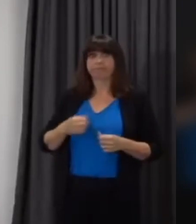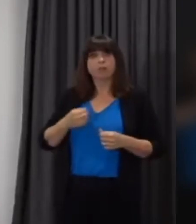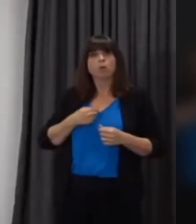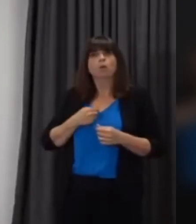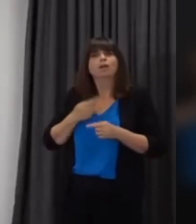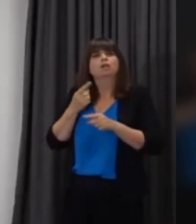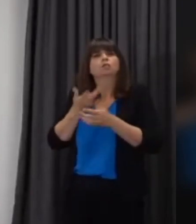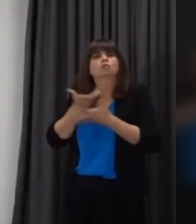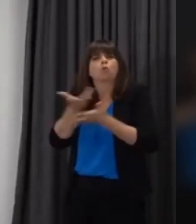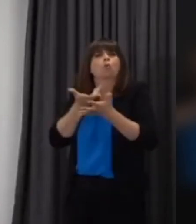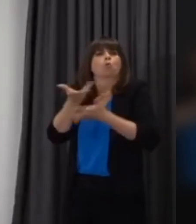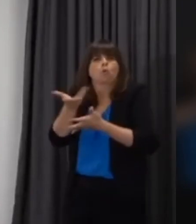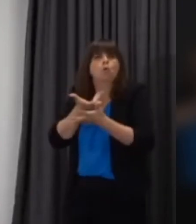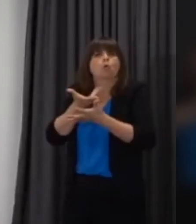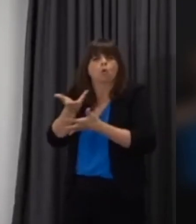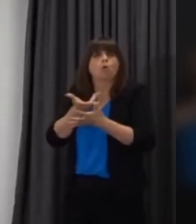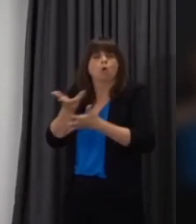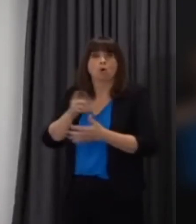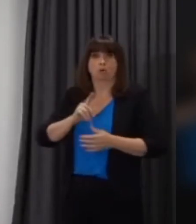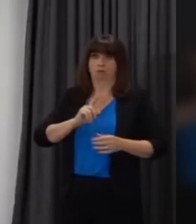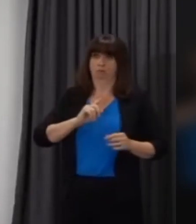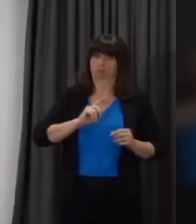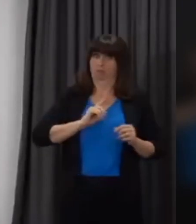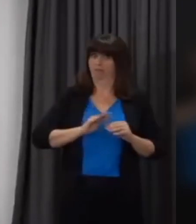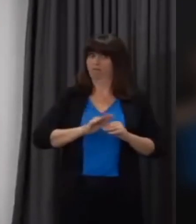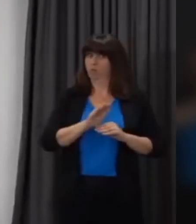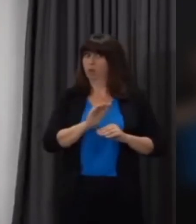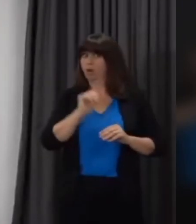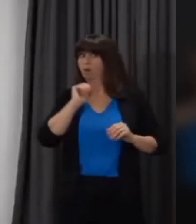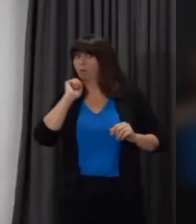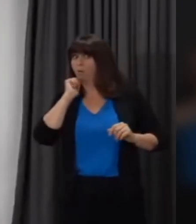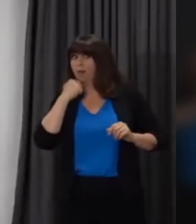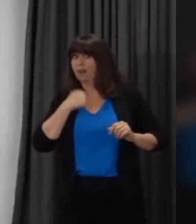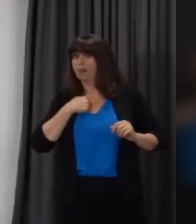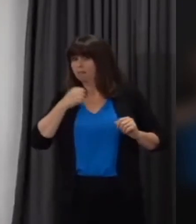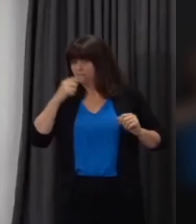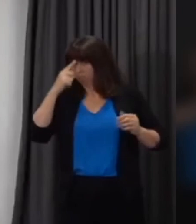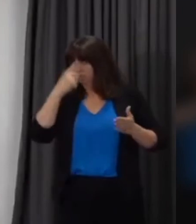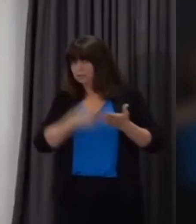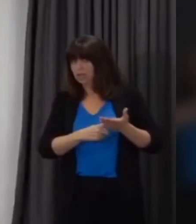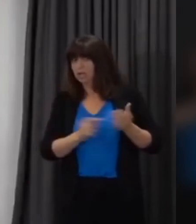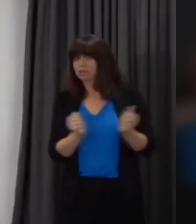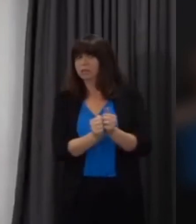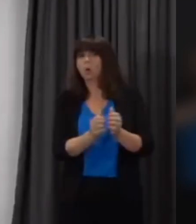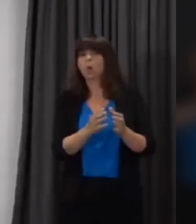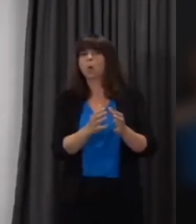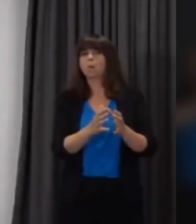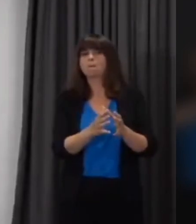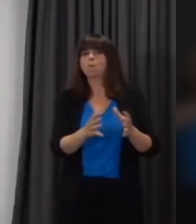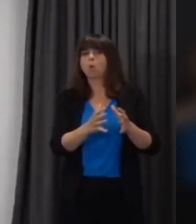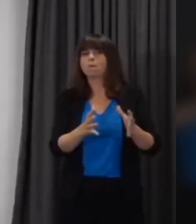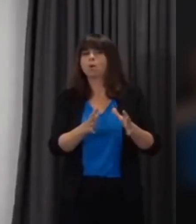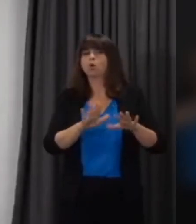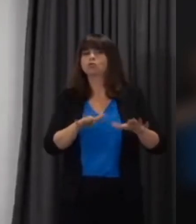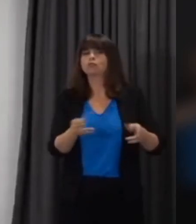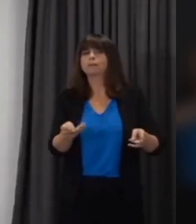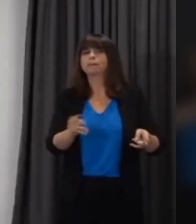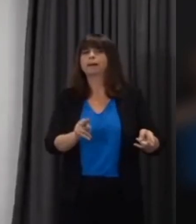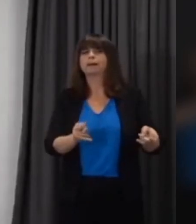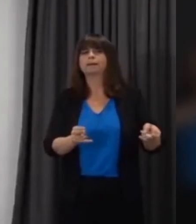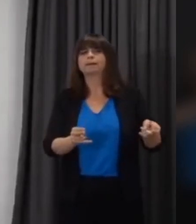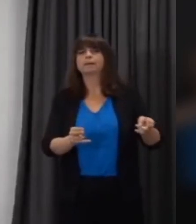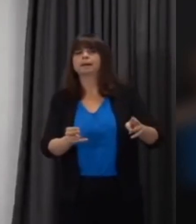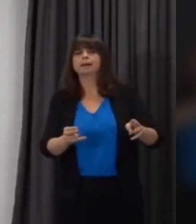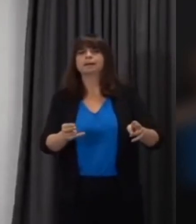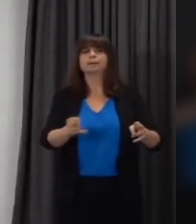because of course when we make a decision to go back into schools or to allow more children to go back to schools those that